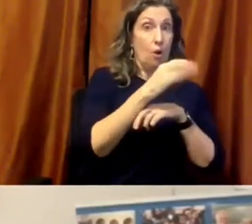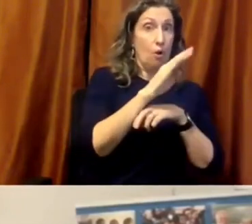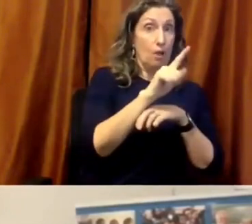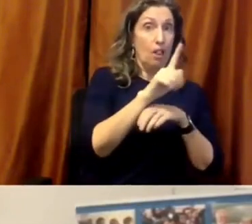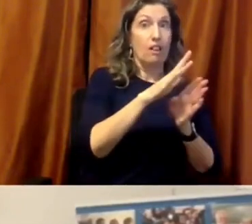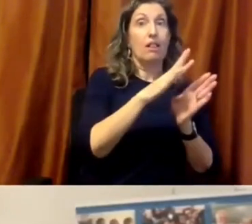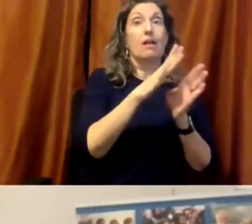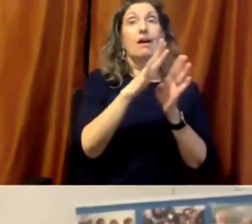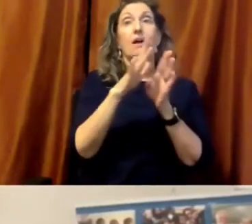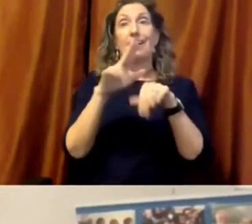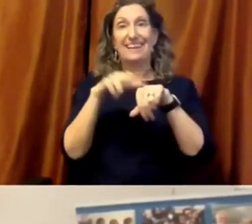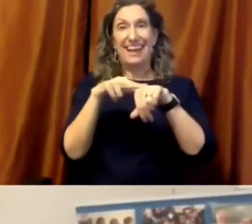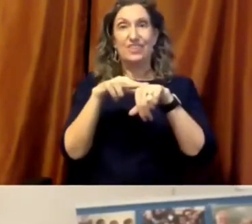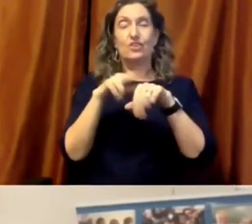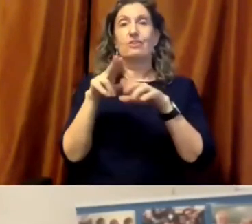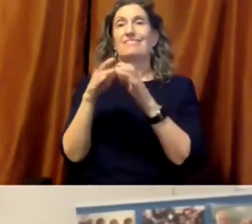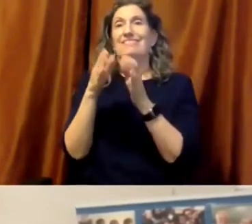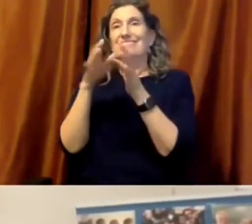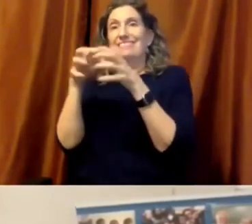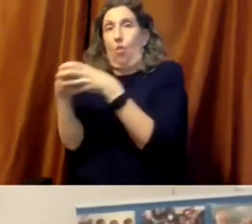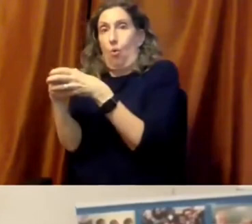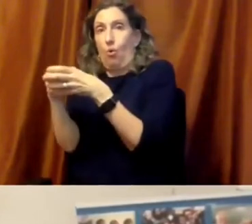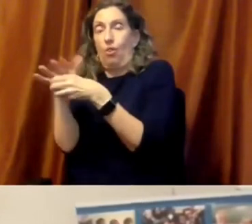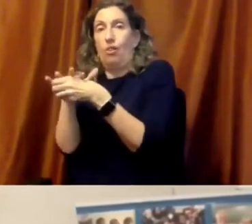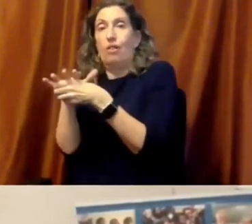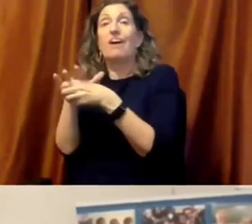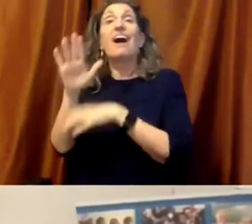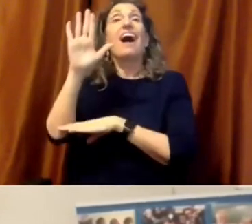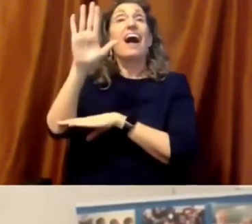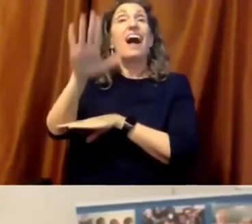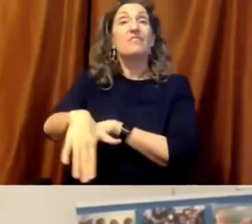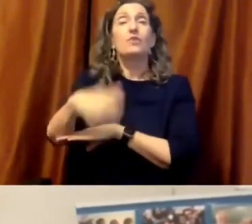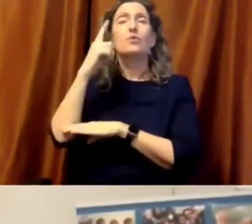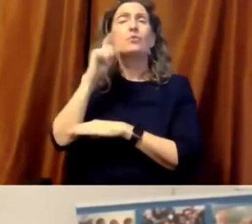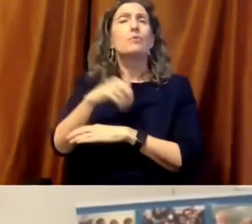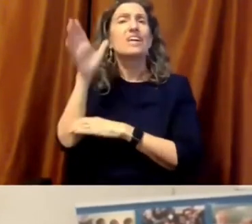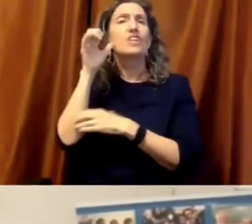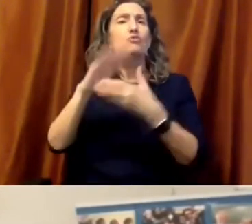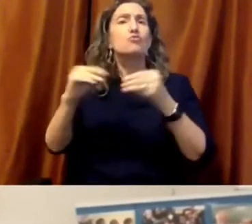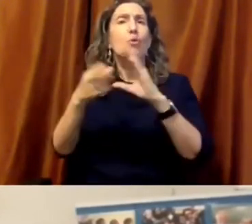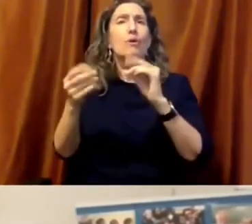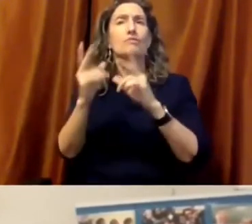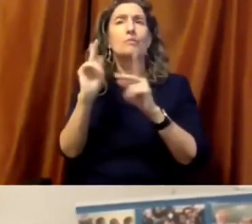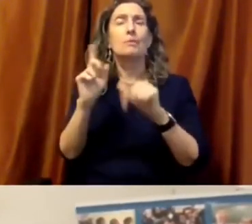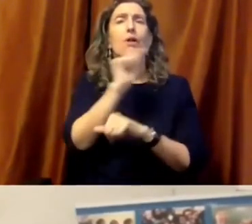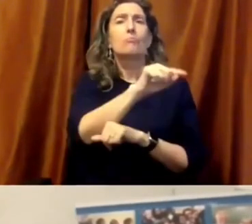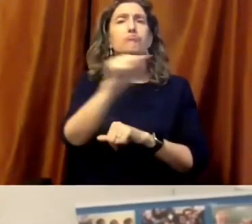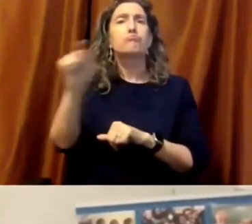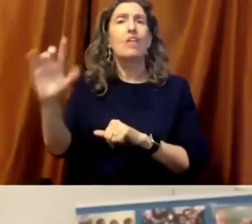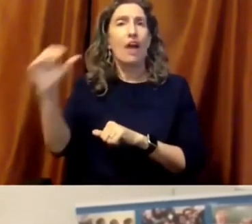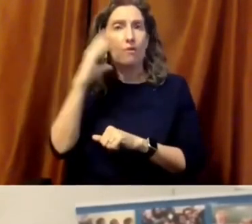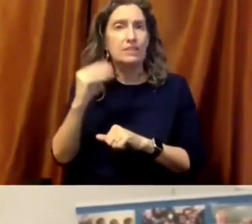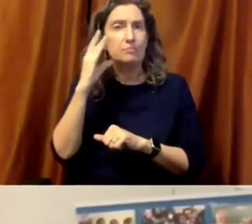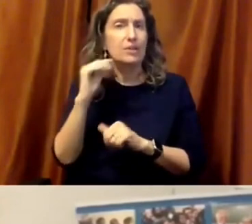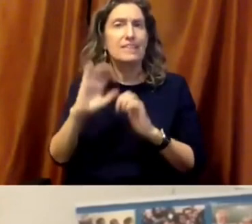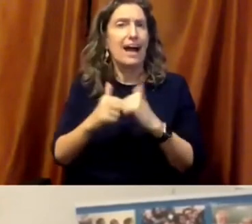the creative and courageous ways that people have been tackling and special things that people have been doing to bring this forward. For those